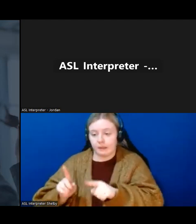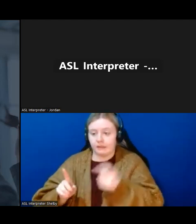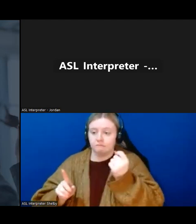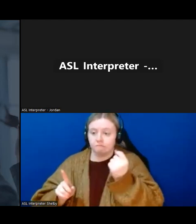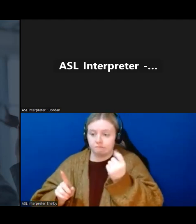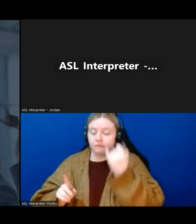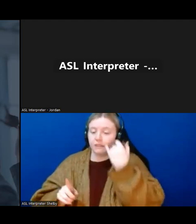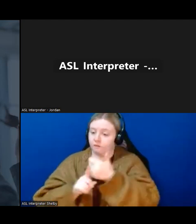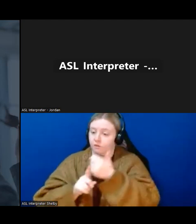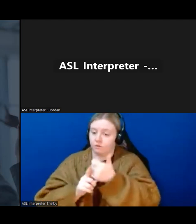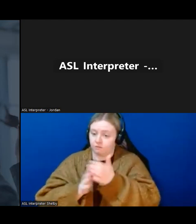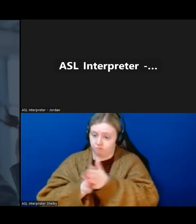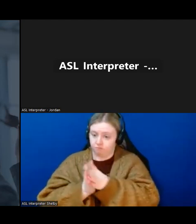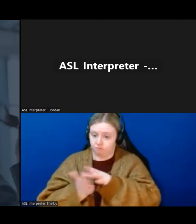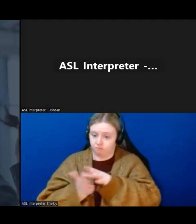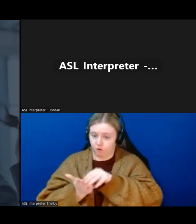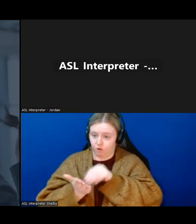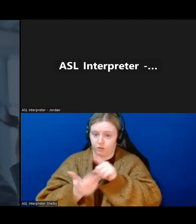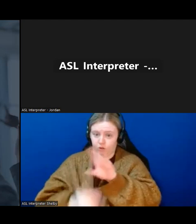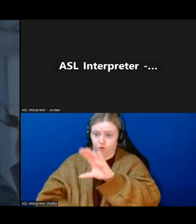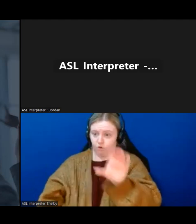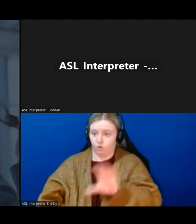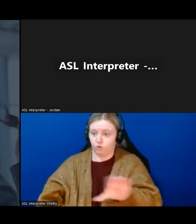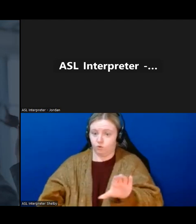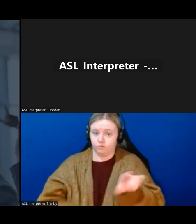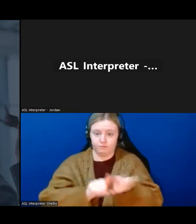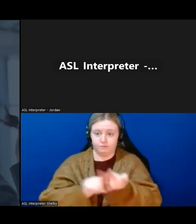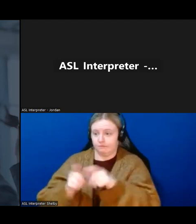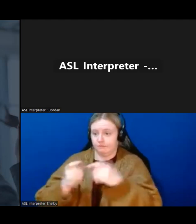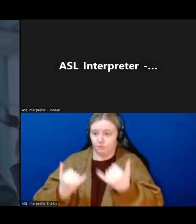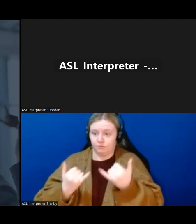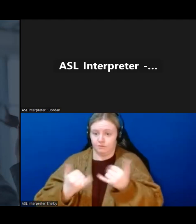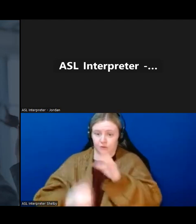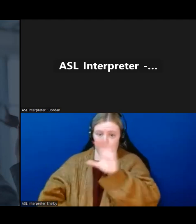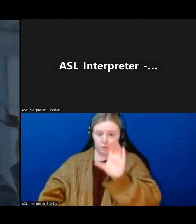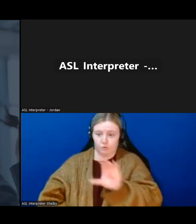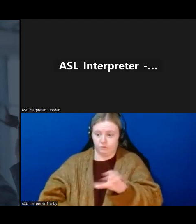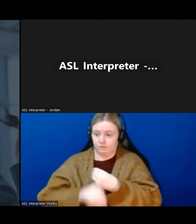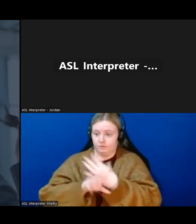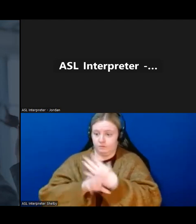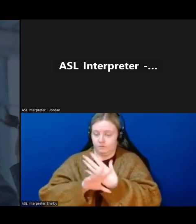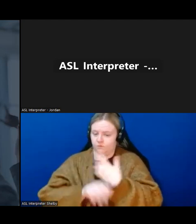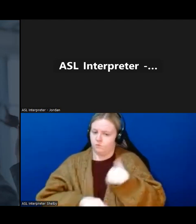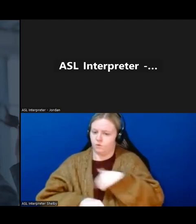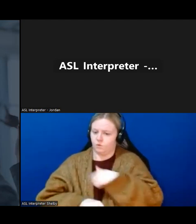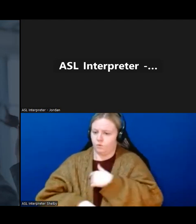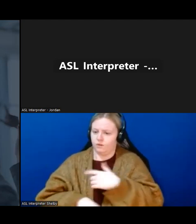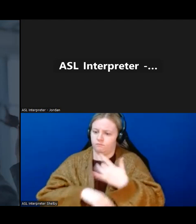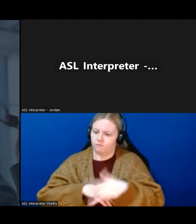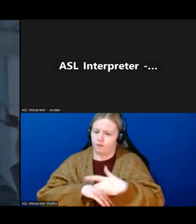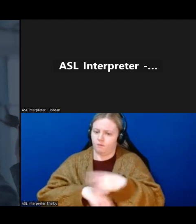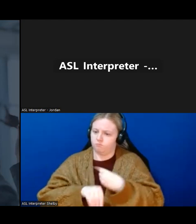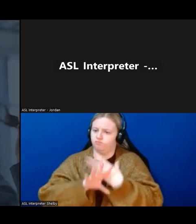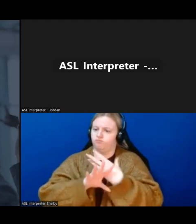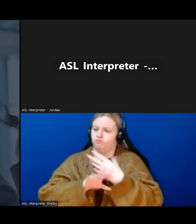learning on Zoom, sort of like how the session that we're doing today, Techno Tutors is open to teaching via